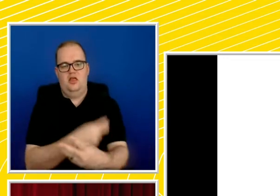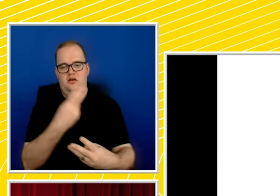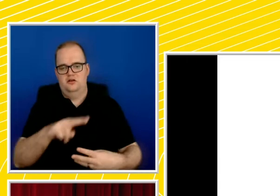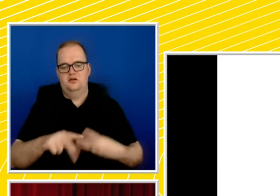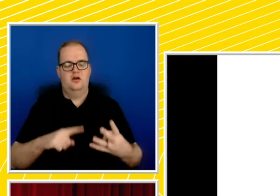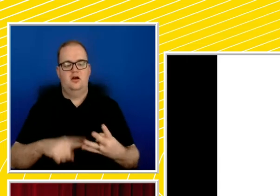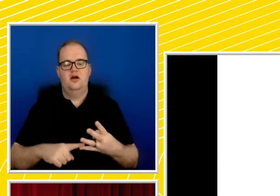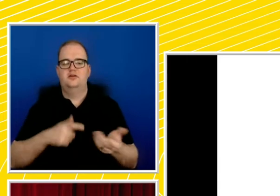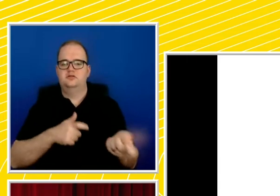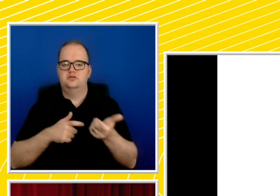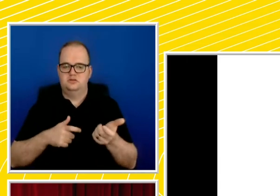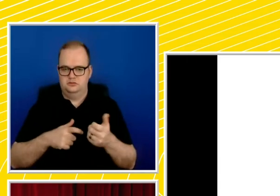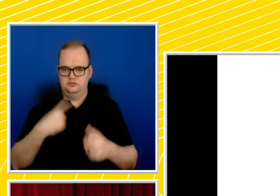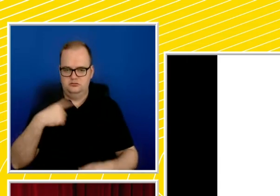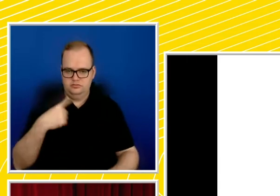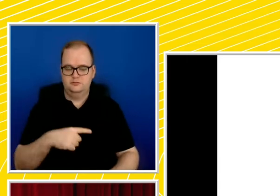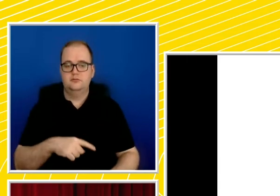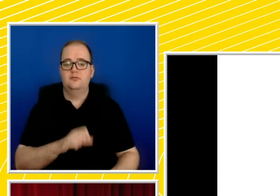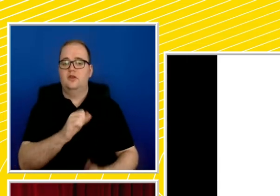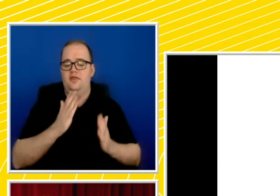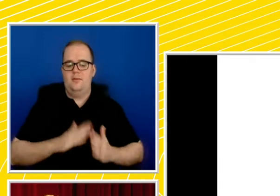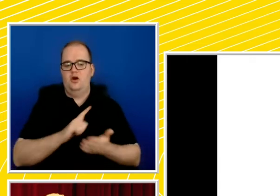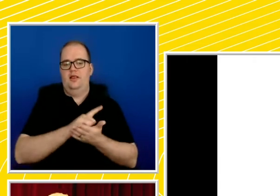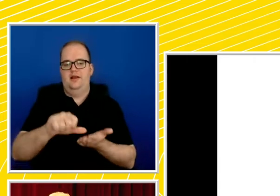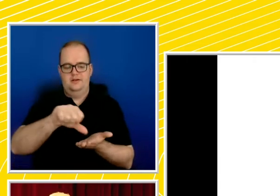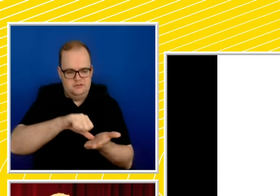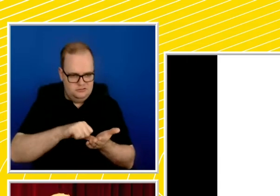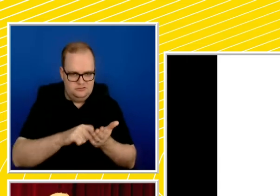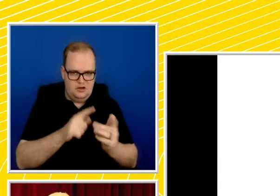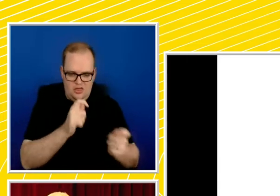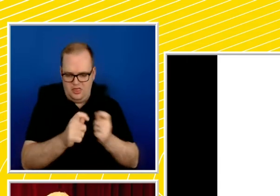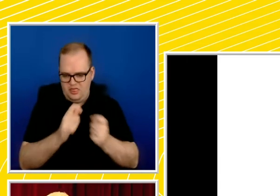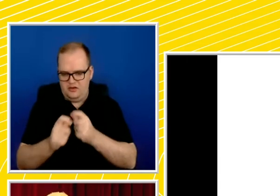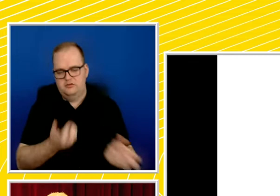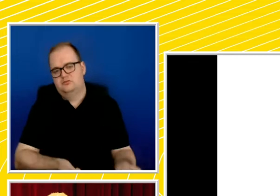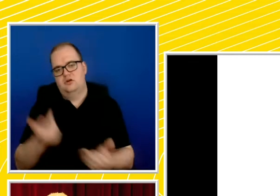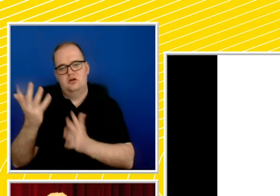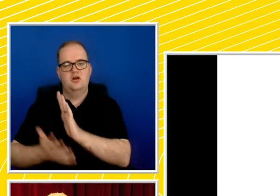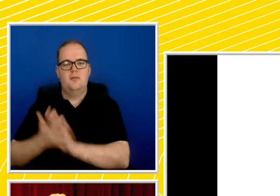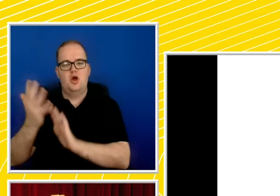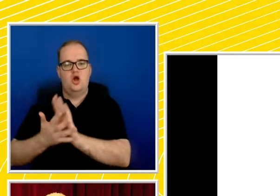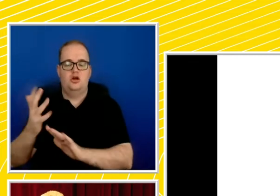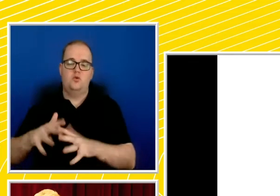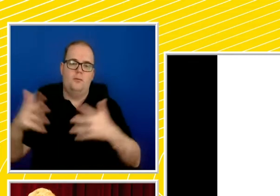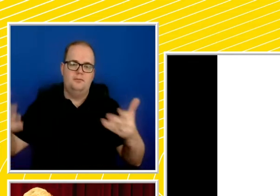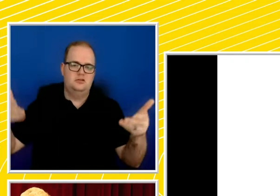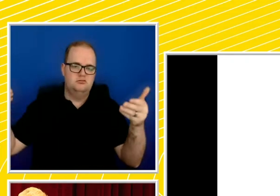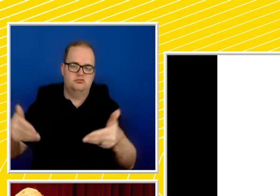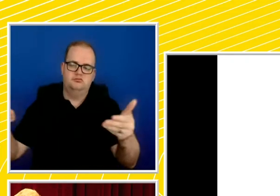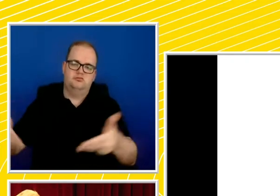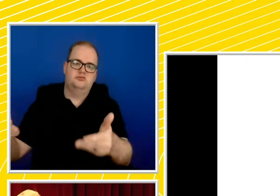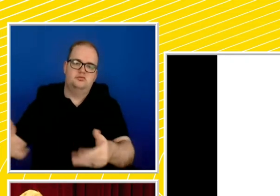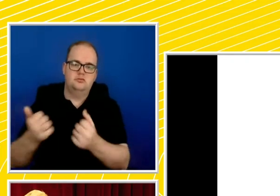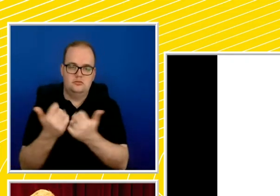after which their bodies were exploited or defiled before being disposed of in crematoria or mass graves. This is not a